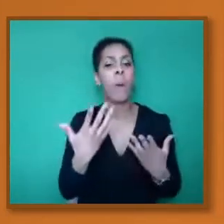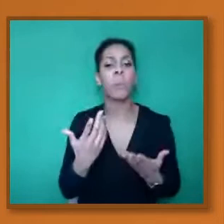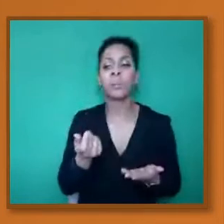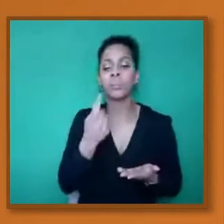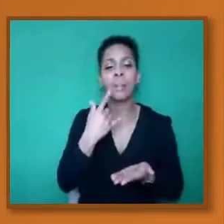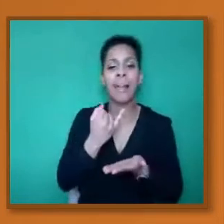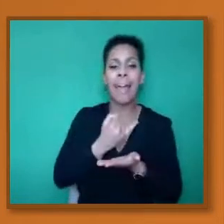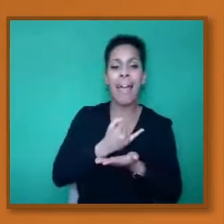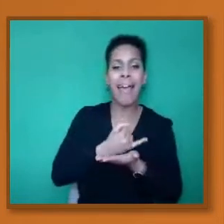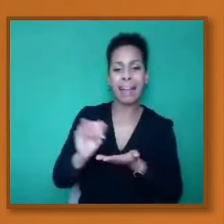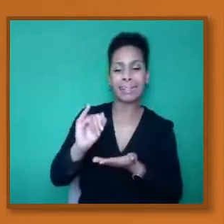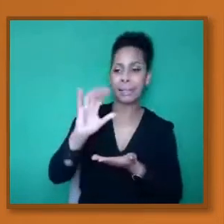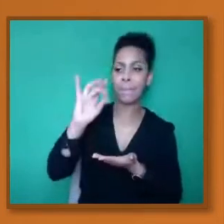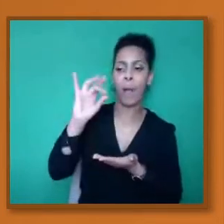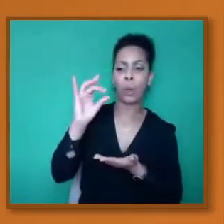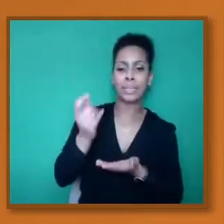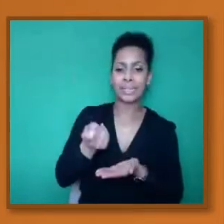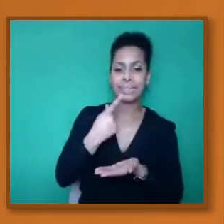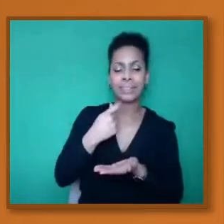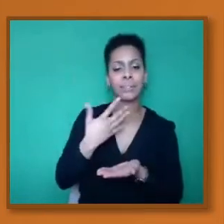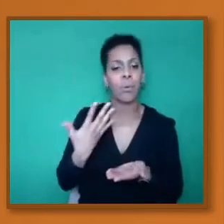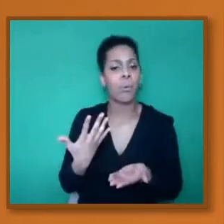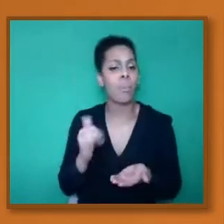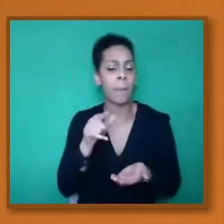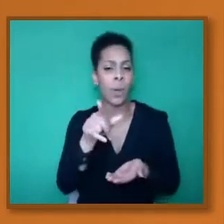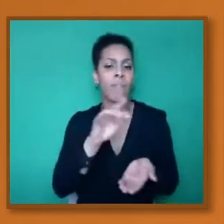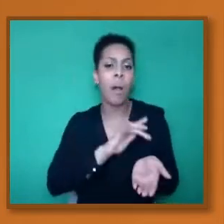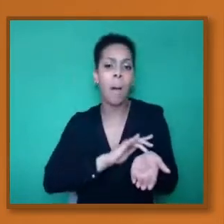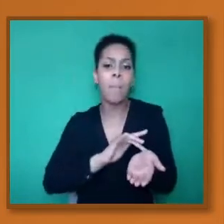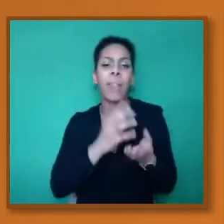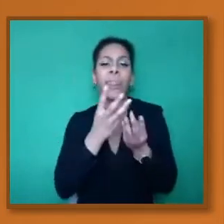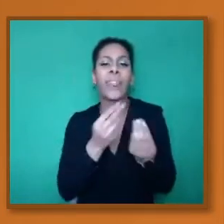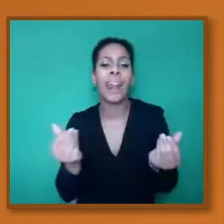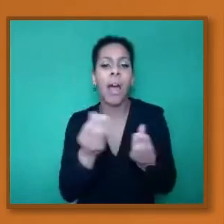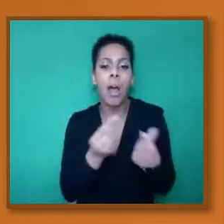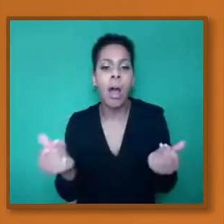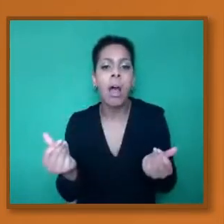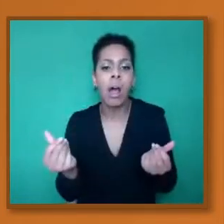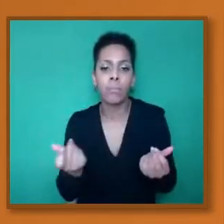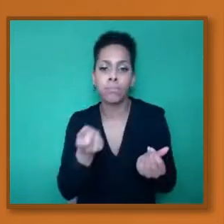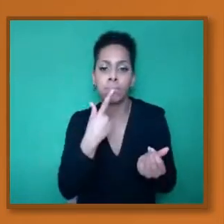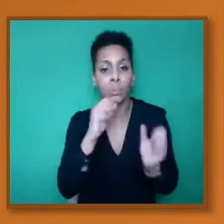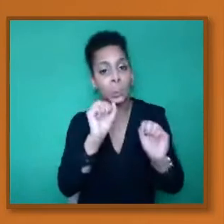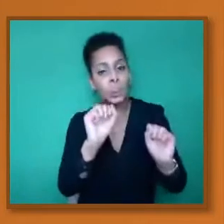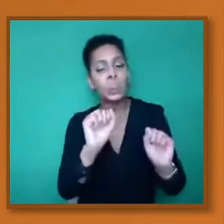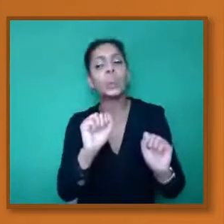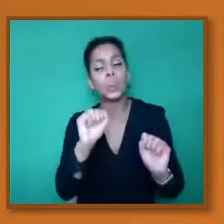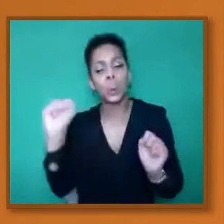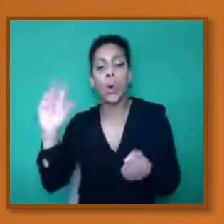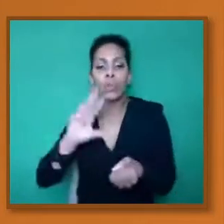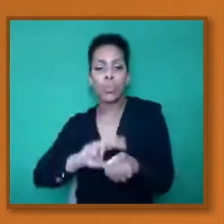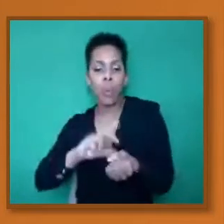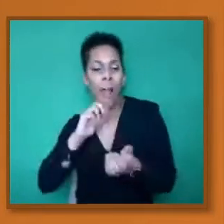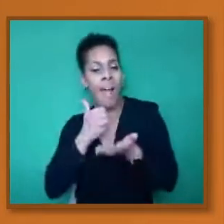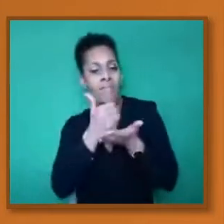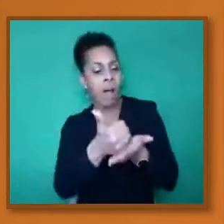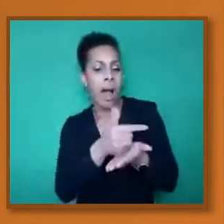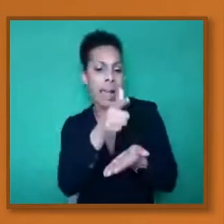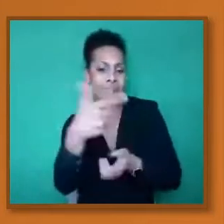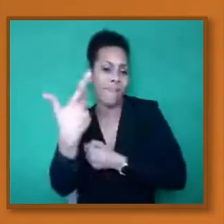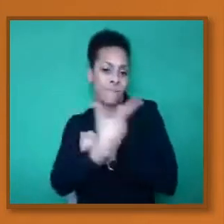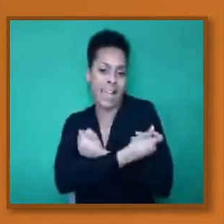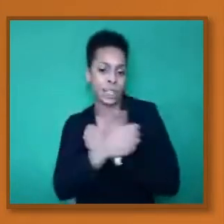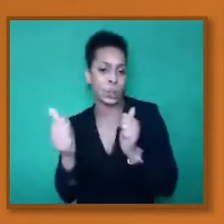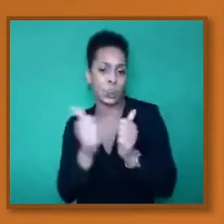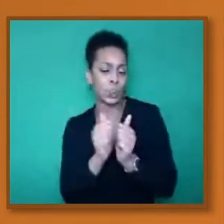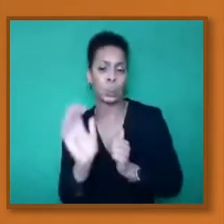currently taking certain blood thinners, you'd be advised not to take the vaccine. So I know when folks go to